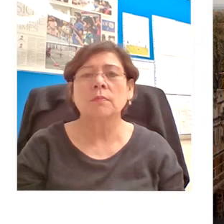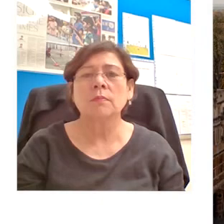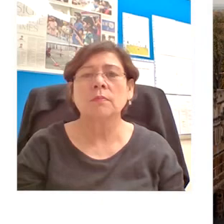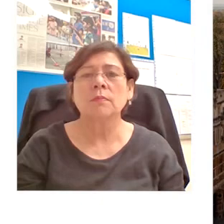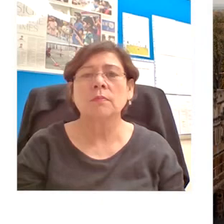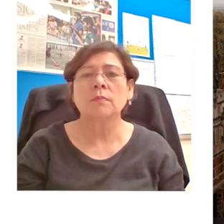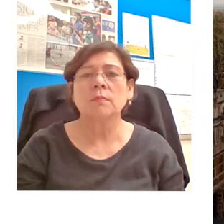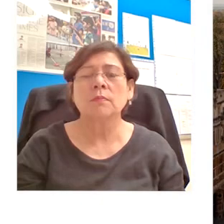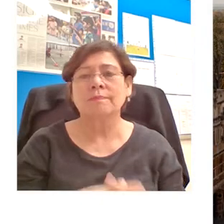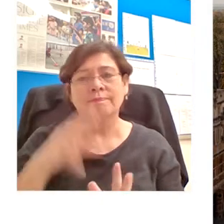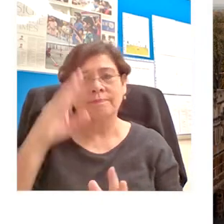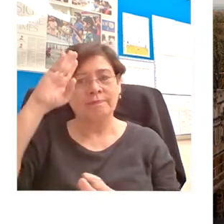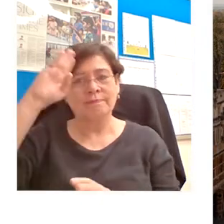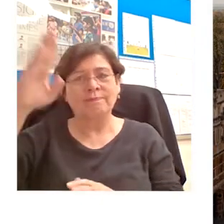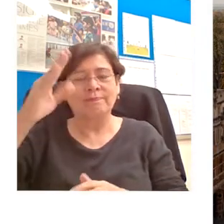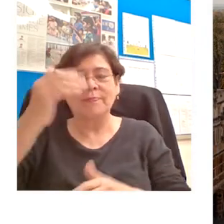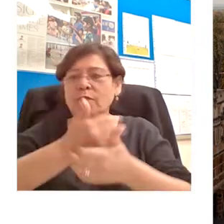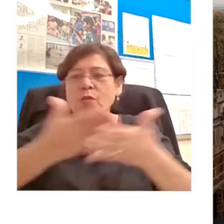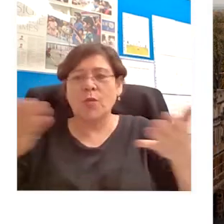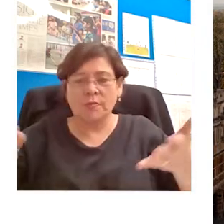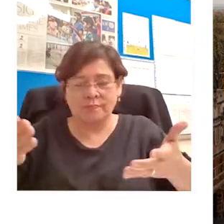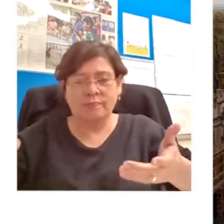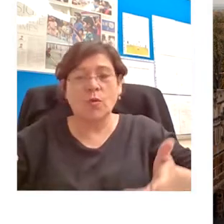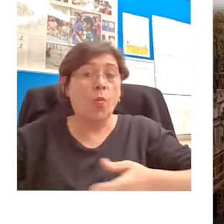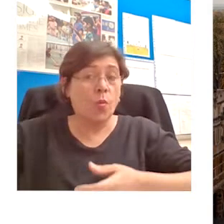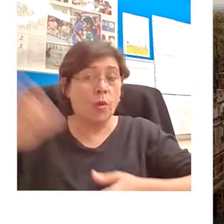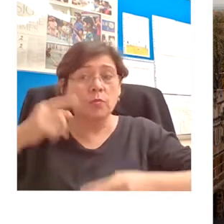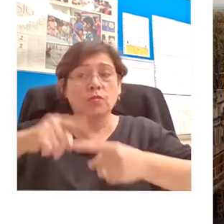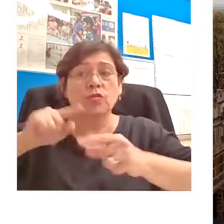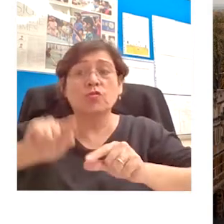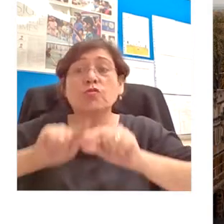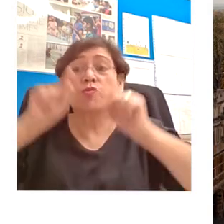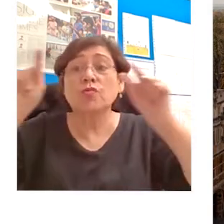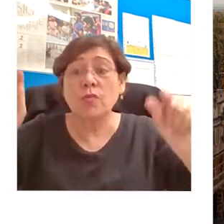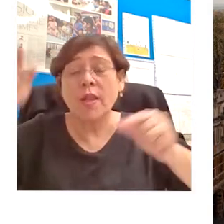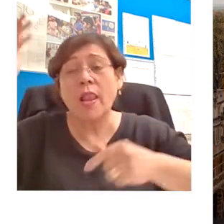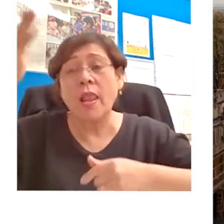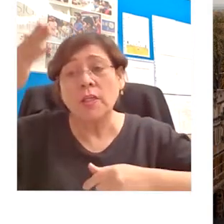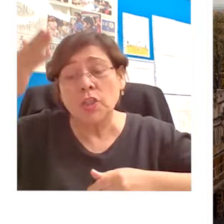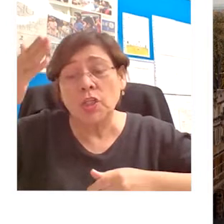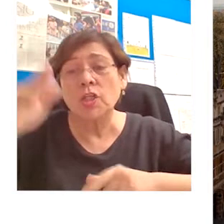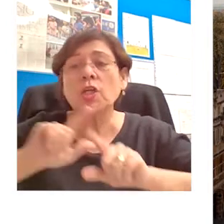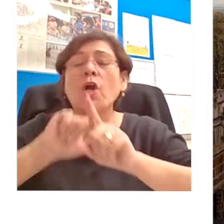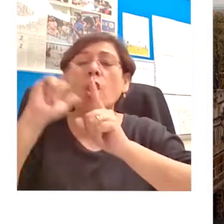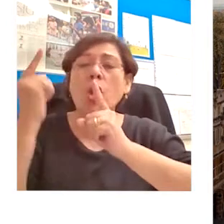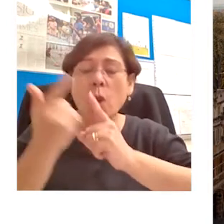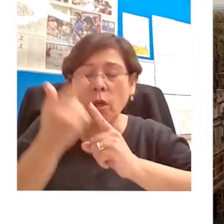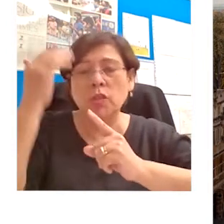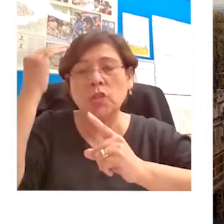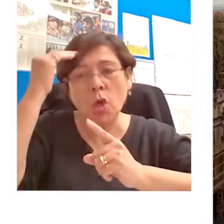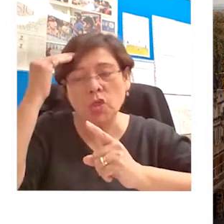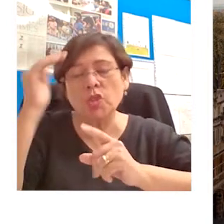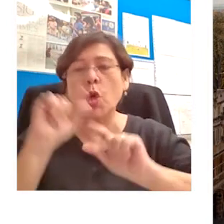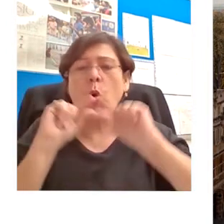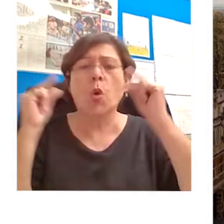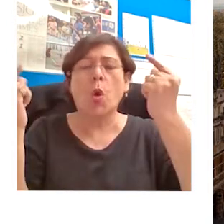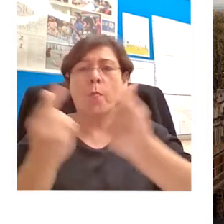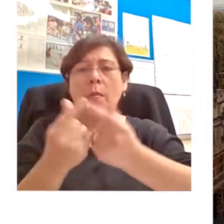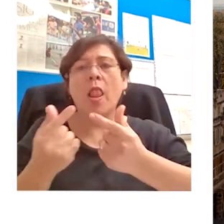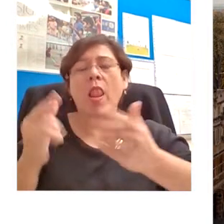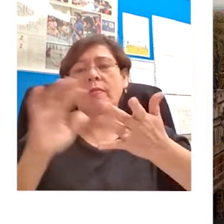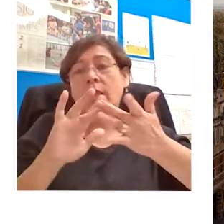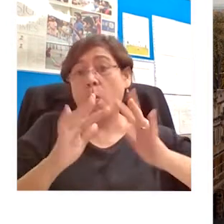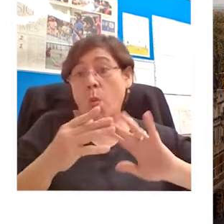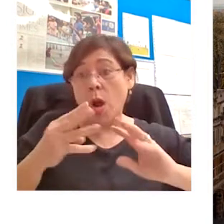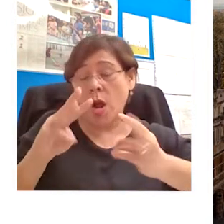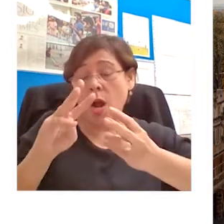Hello everyone and welcome to this great lecture, Local Knowledge, Global Networks, Digital Futures for